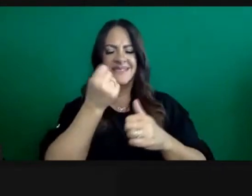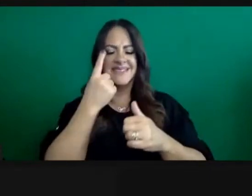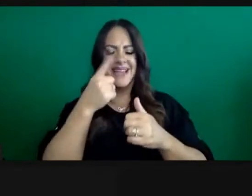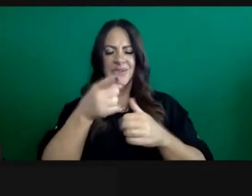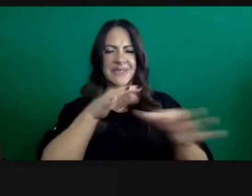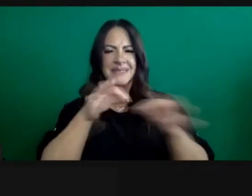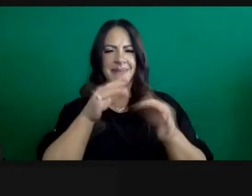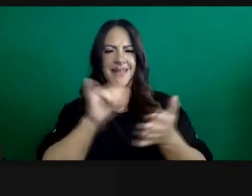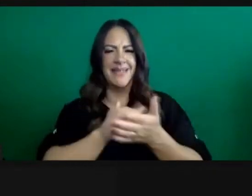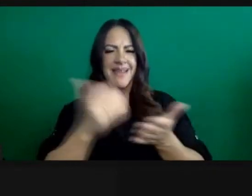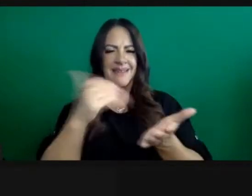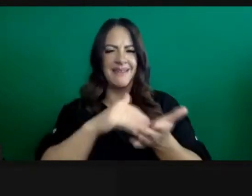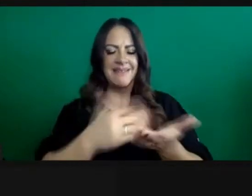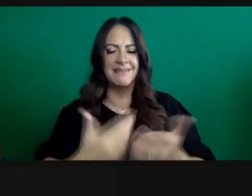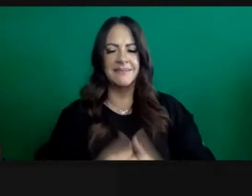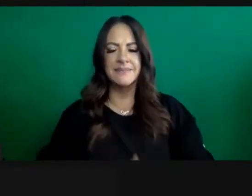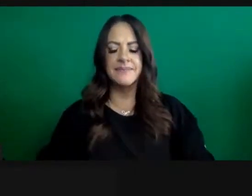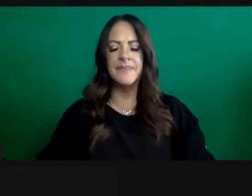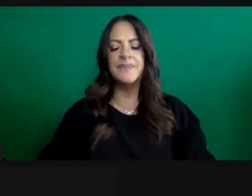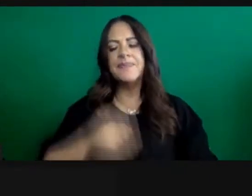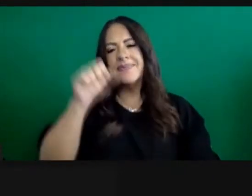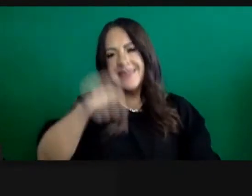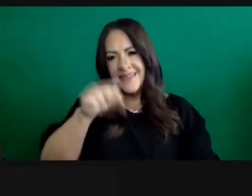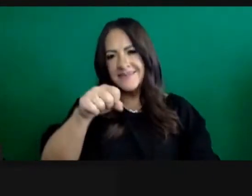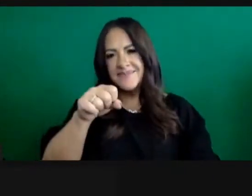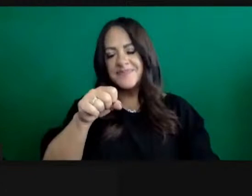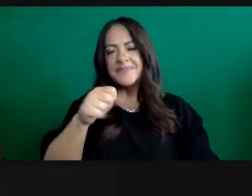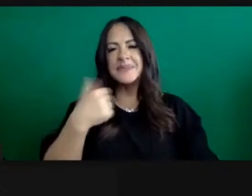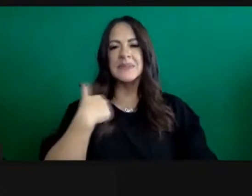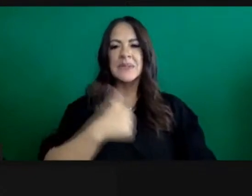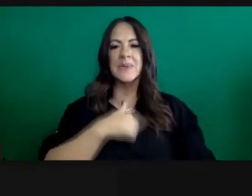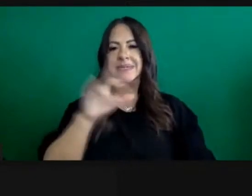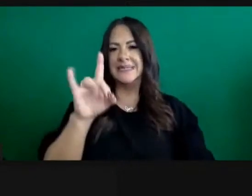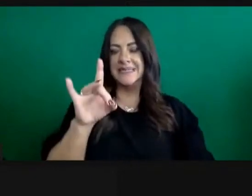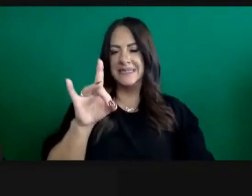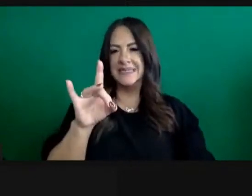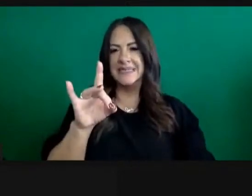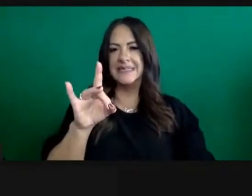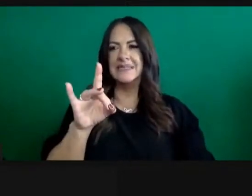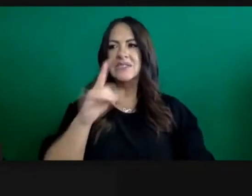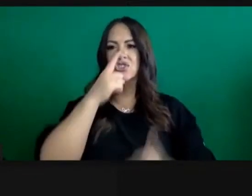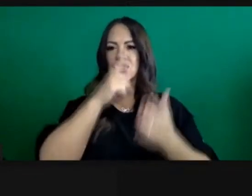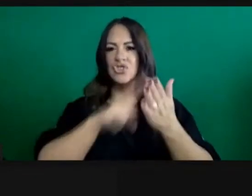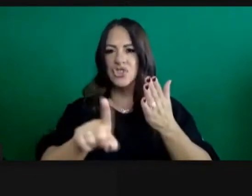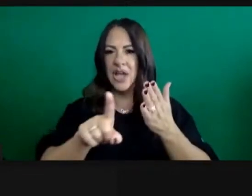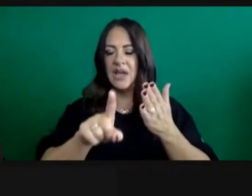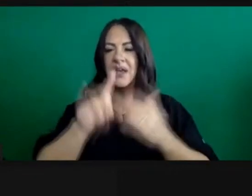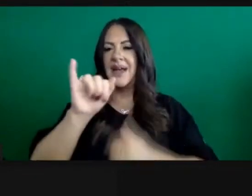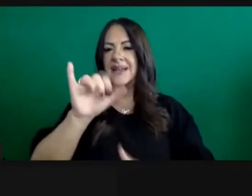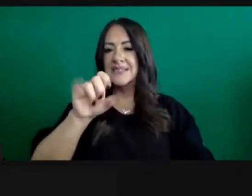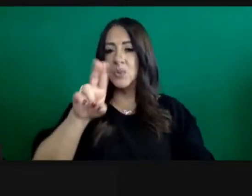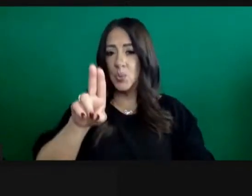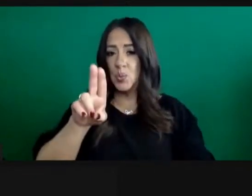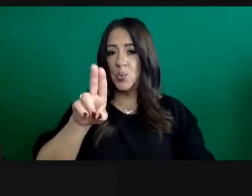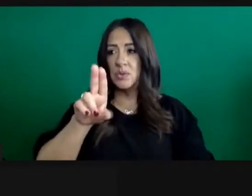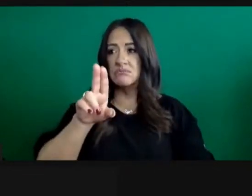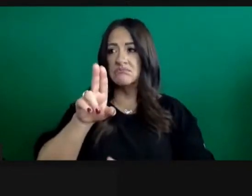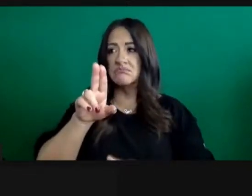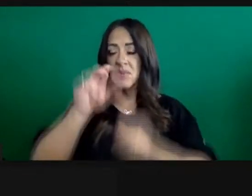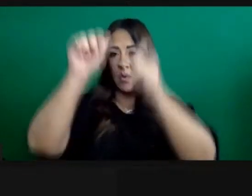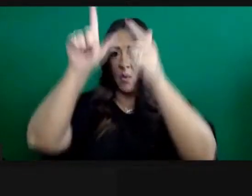Sure. So from the beginning, we have looked to make sure that our ICUs, our whole healthcare delivery system